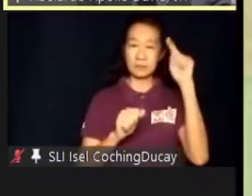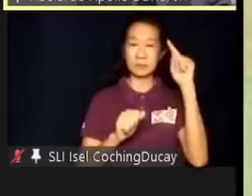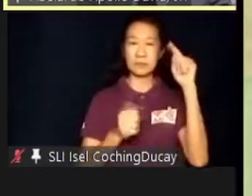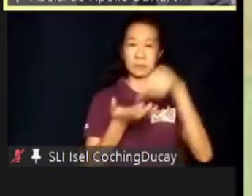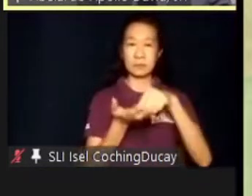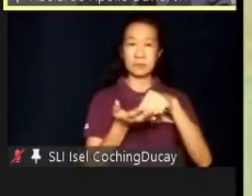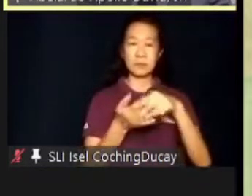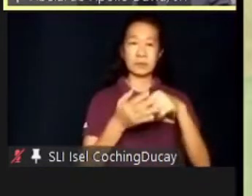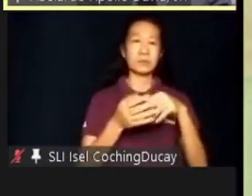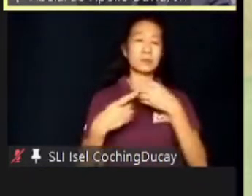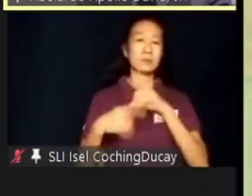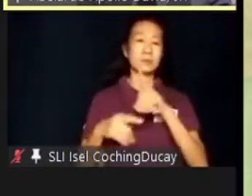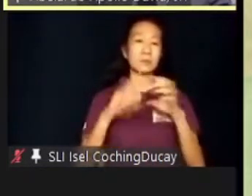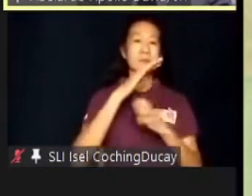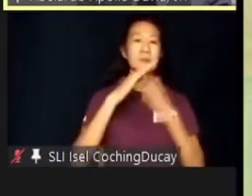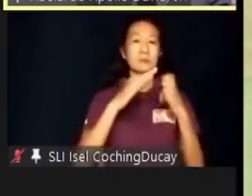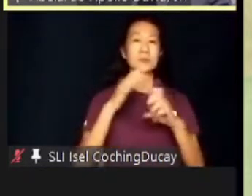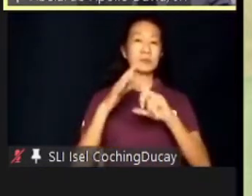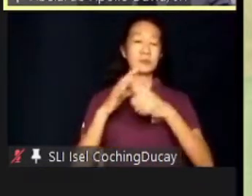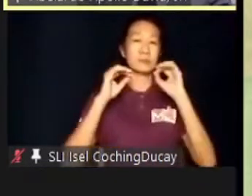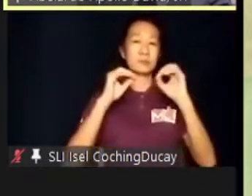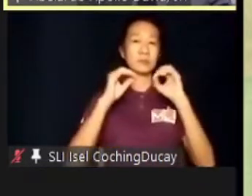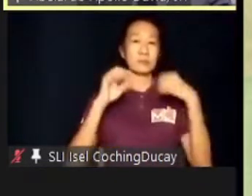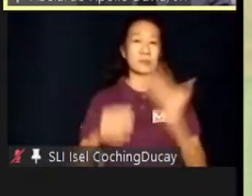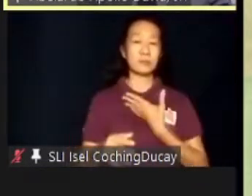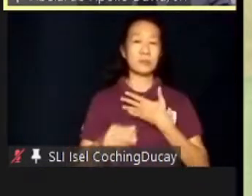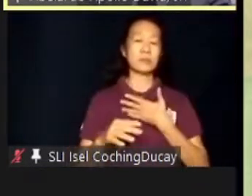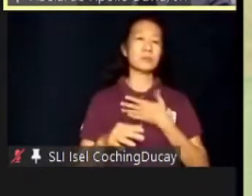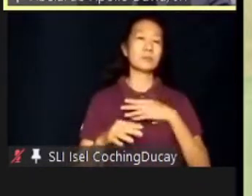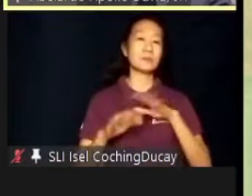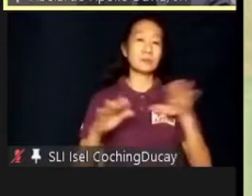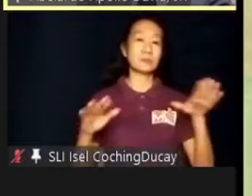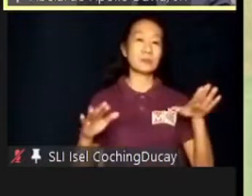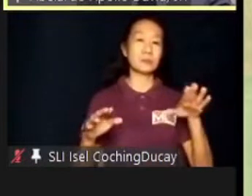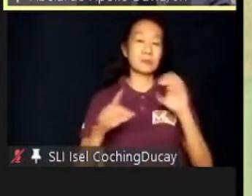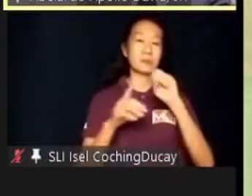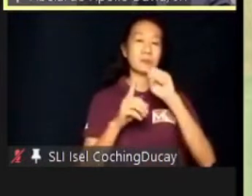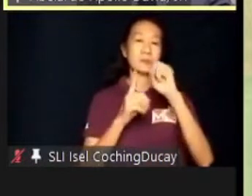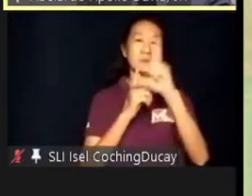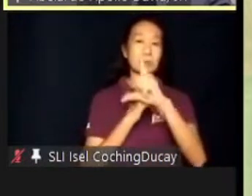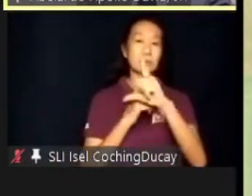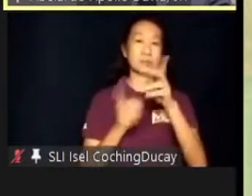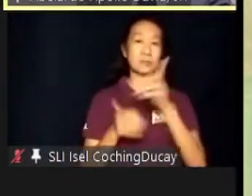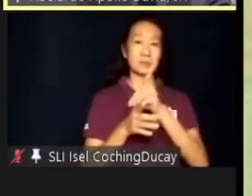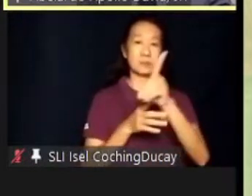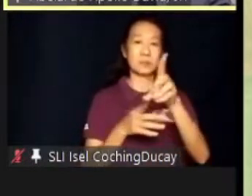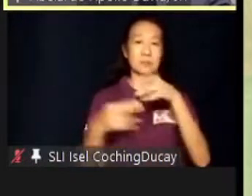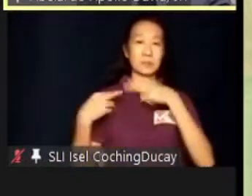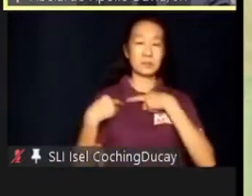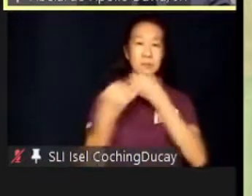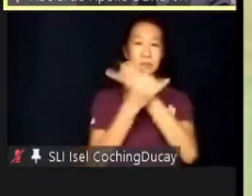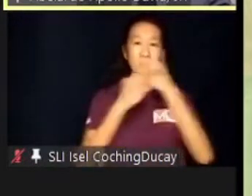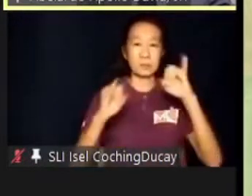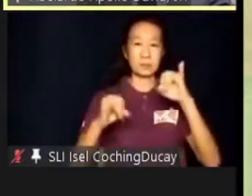elementary years, we can start teaching our children social skills, discipline, responsibility, and independence through